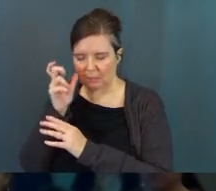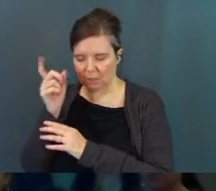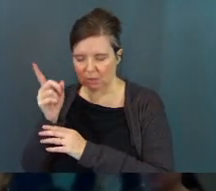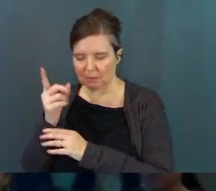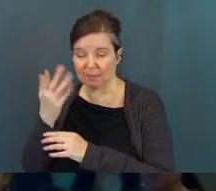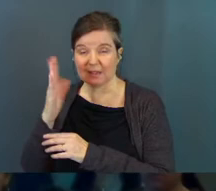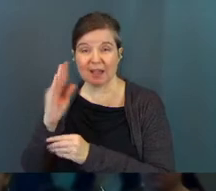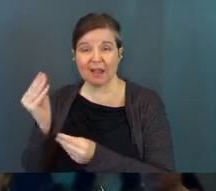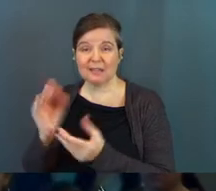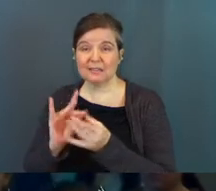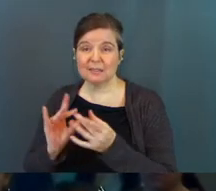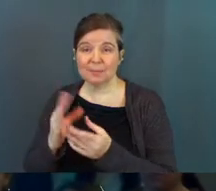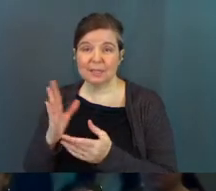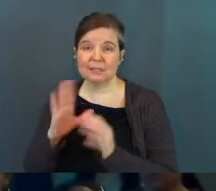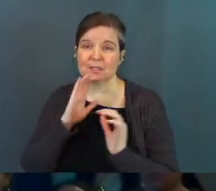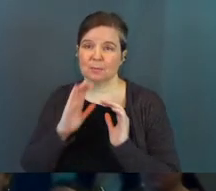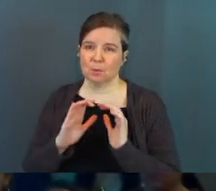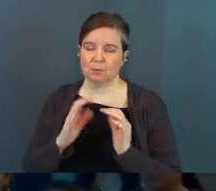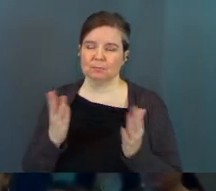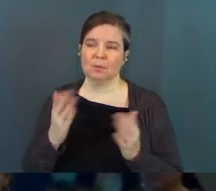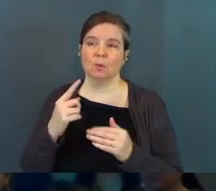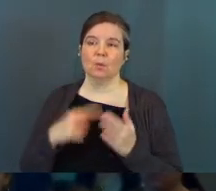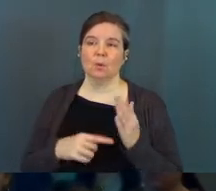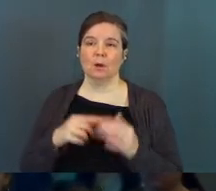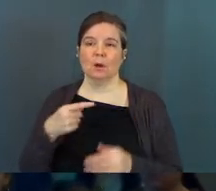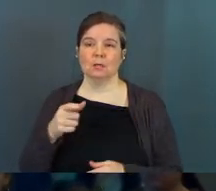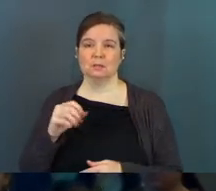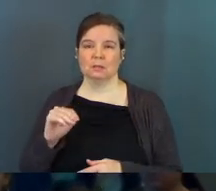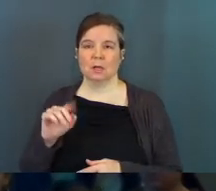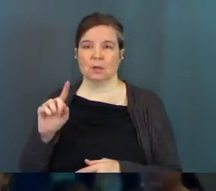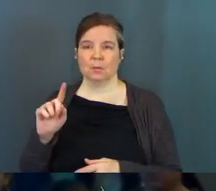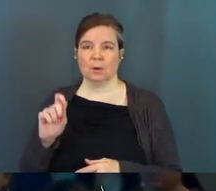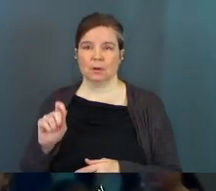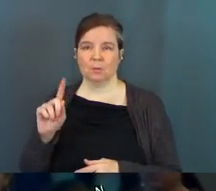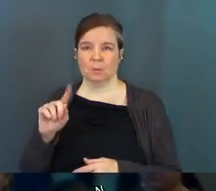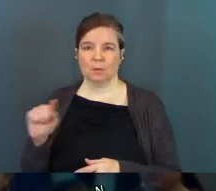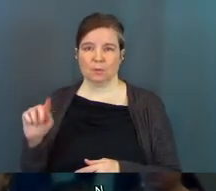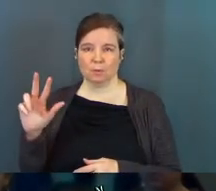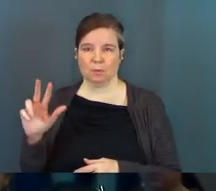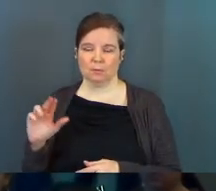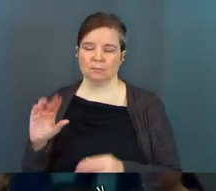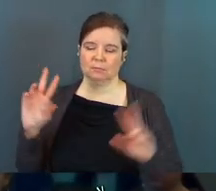him. God speaks. He communicates. Here's what Psalm 1, 1 through 3 says. It says,